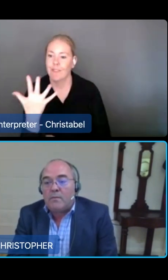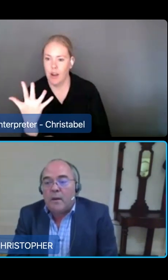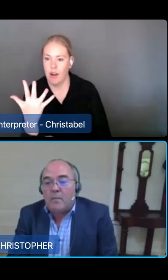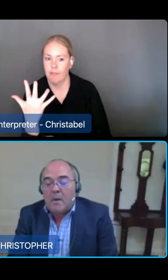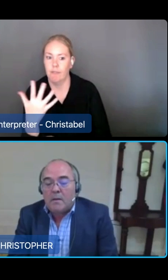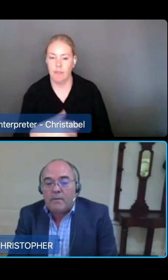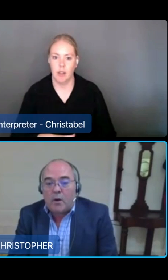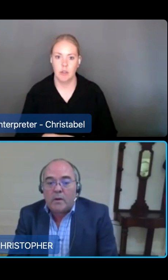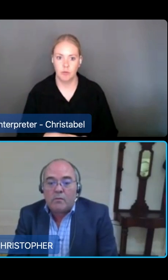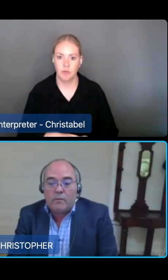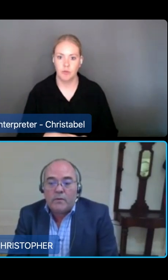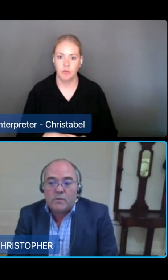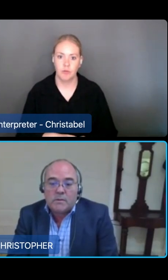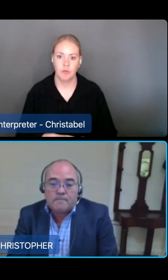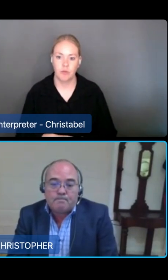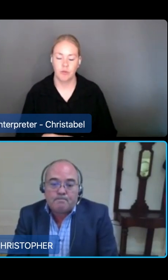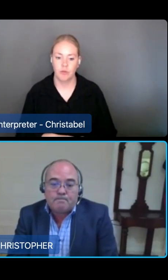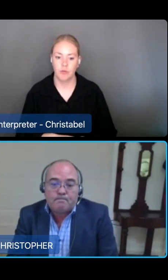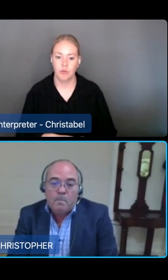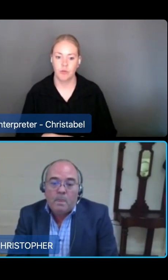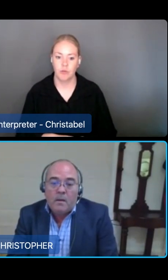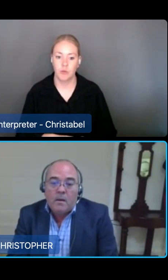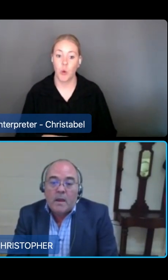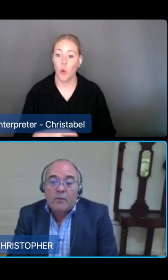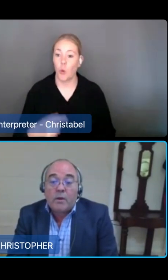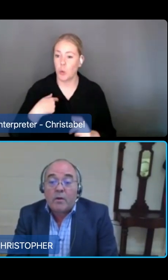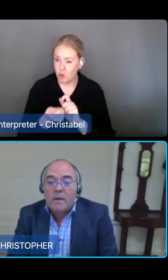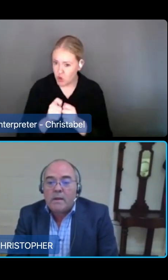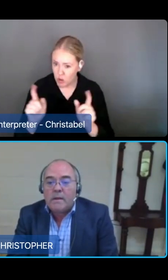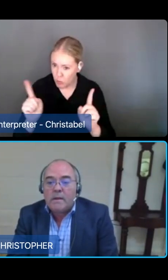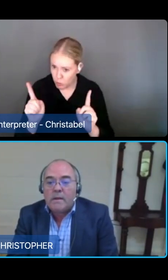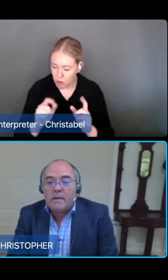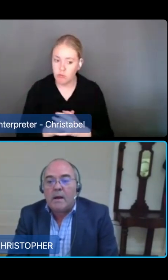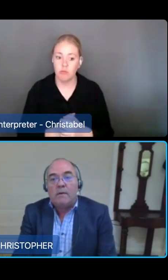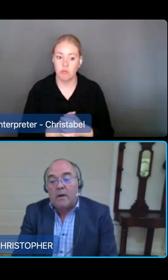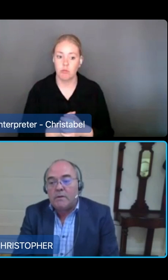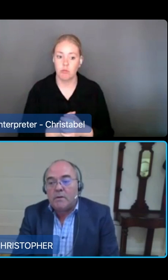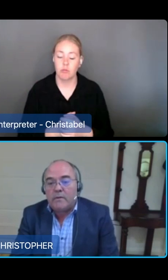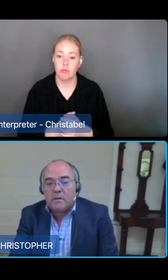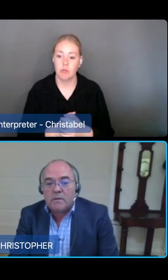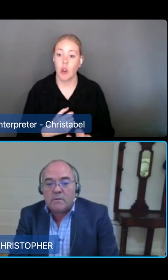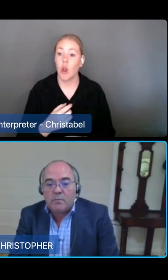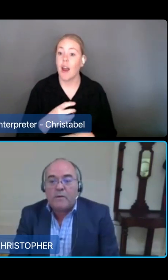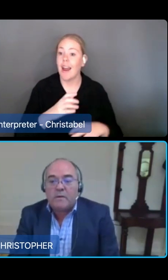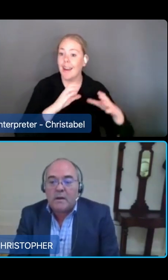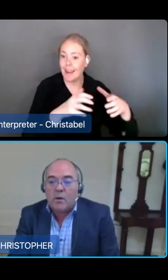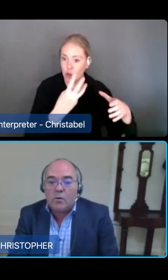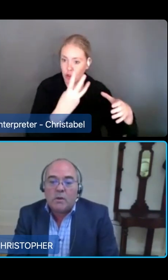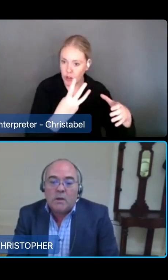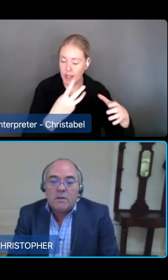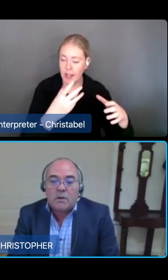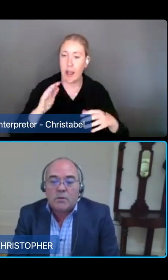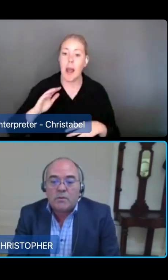made the following revisions. Category three is now called advisory services, previously